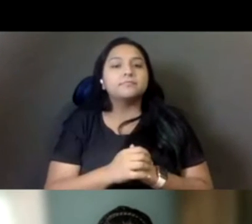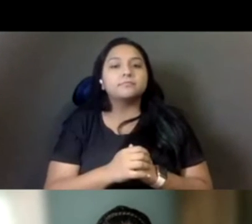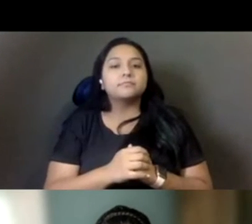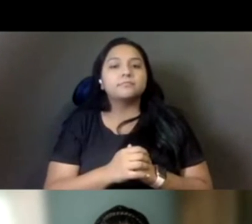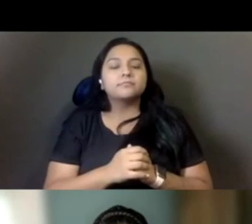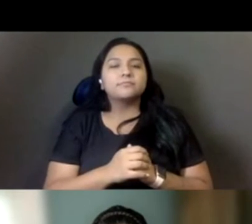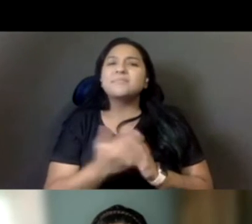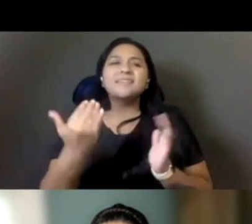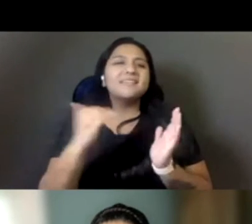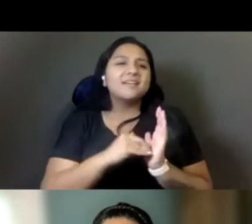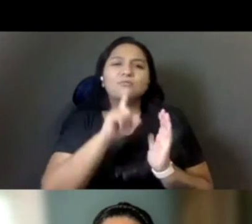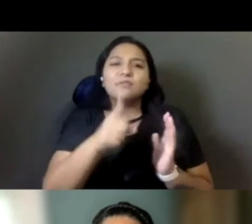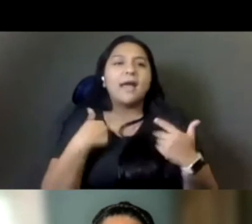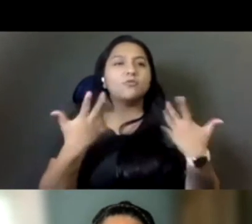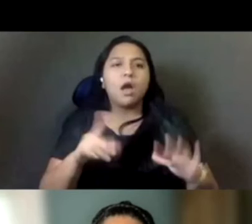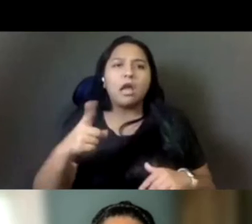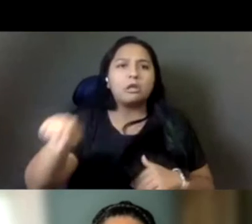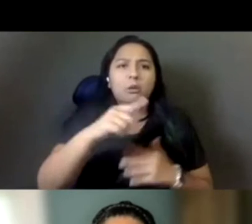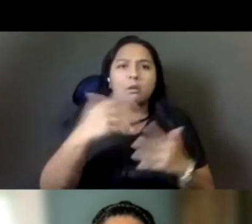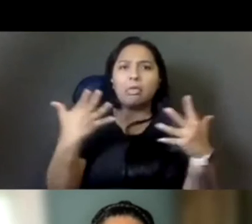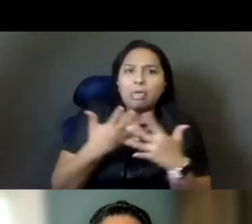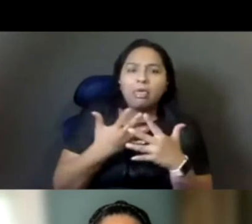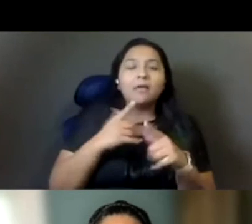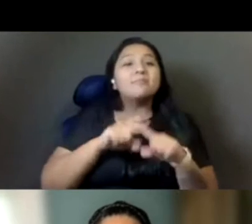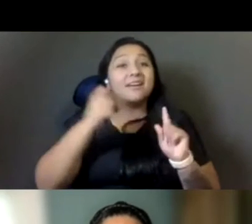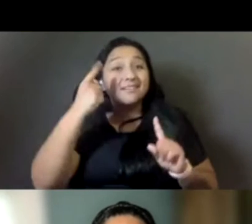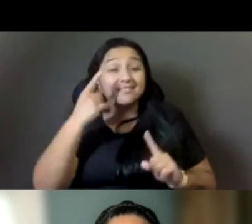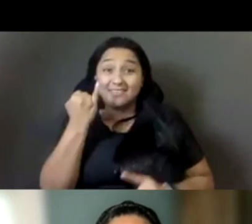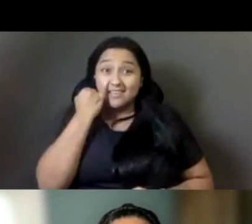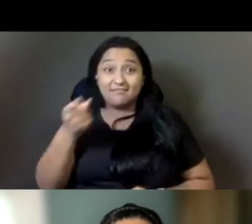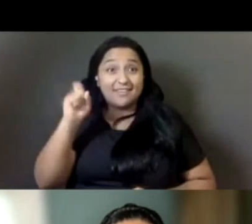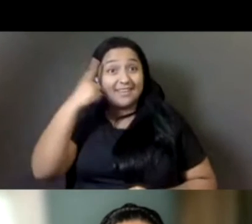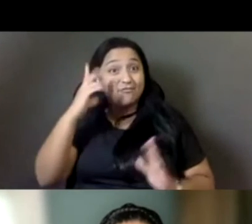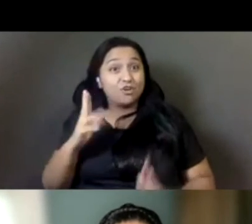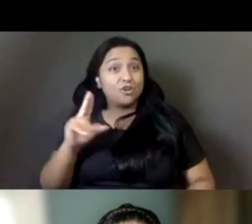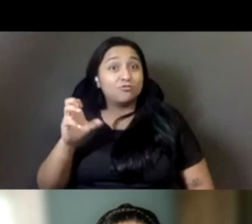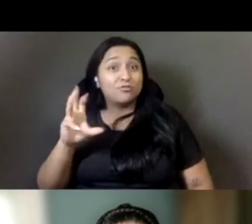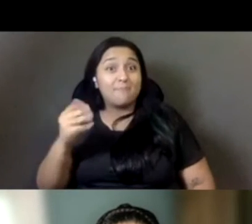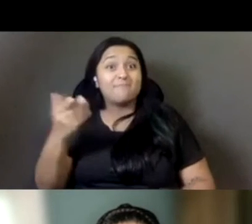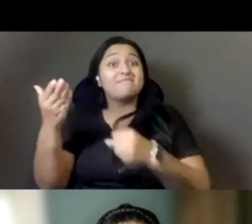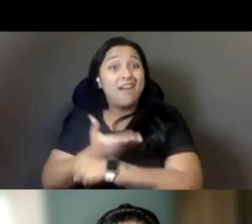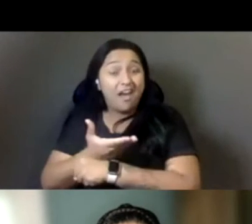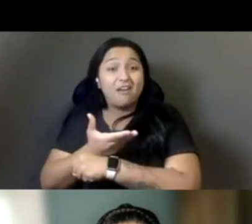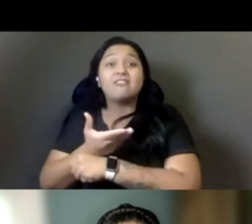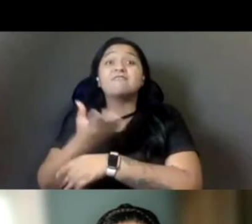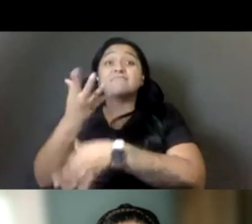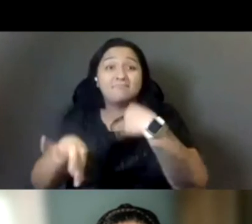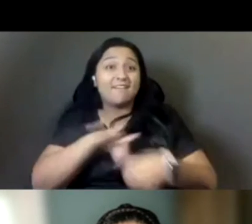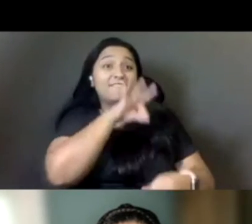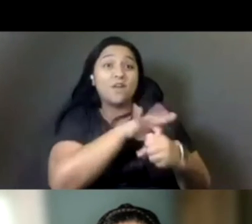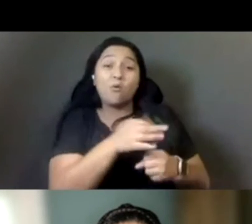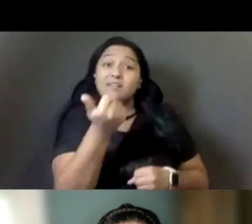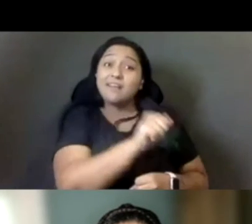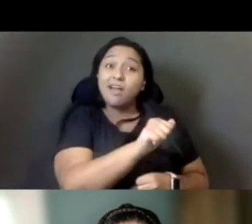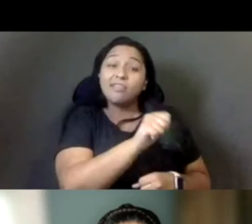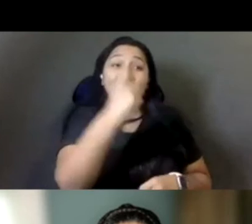like scare people, but should he not get through the recall and something were happened to Senator Padilla or